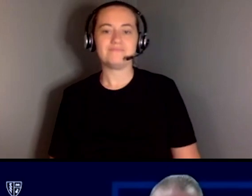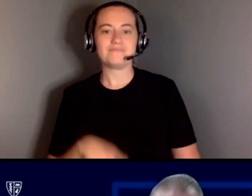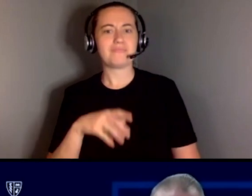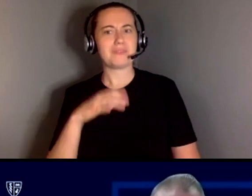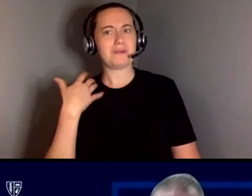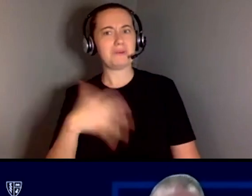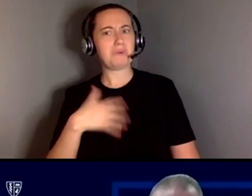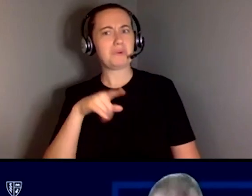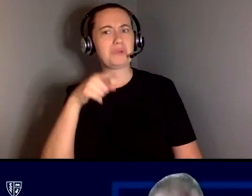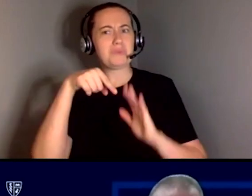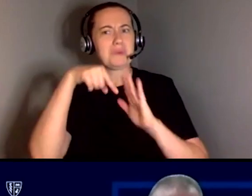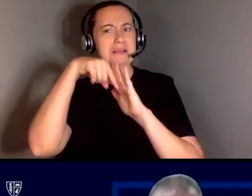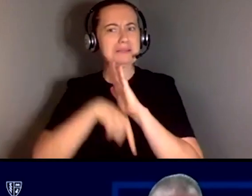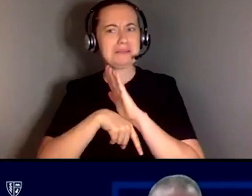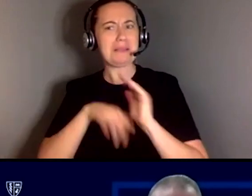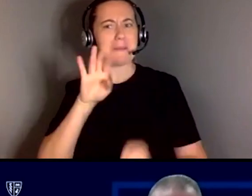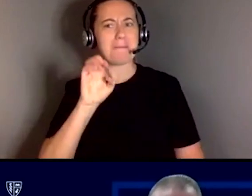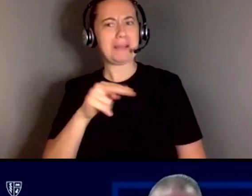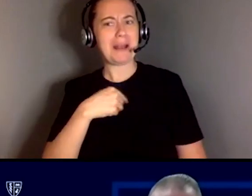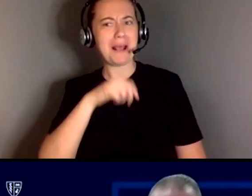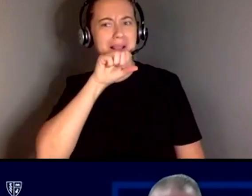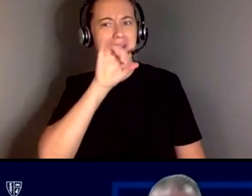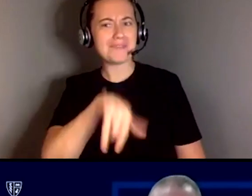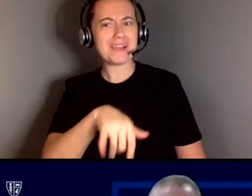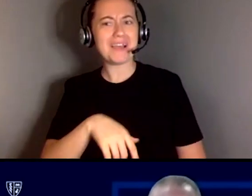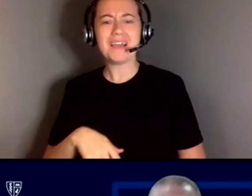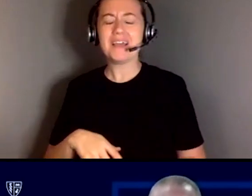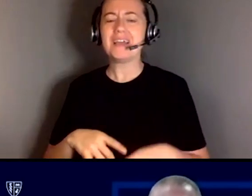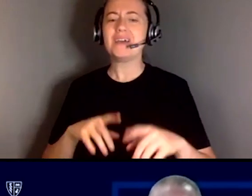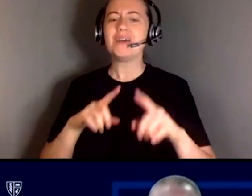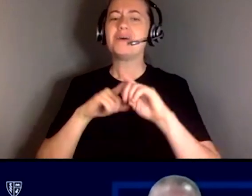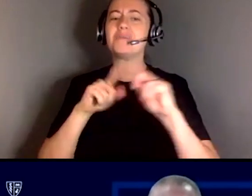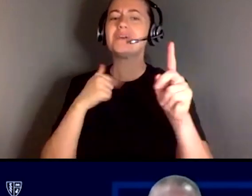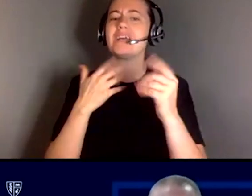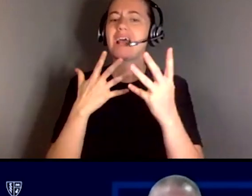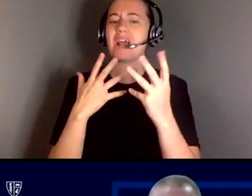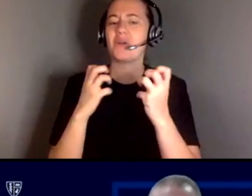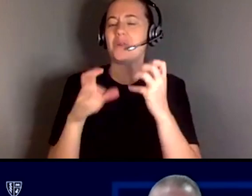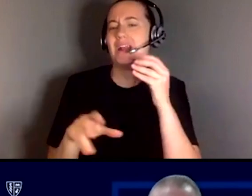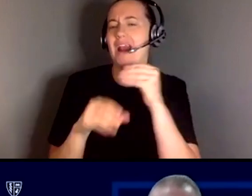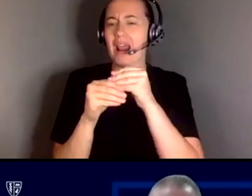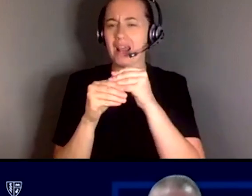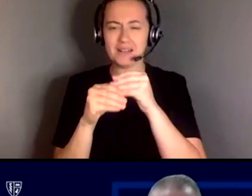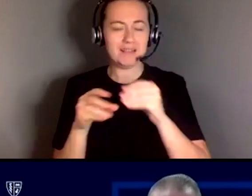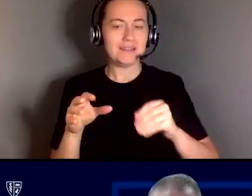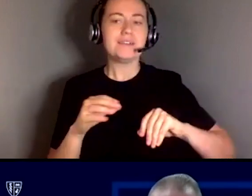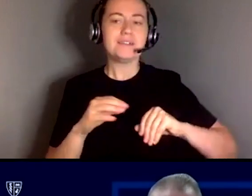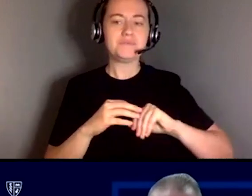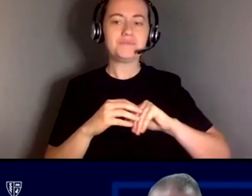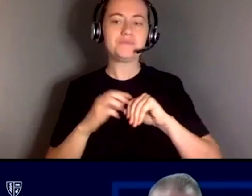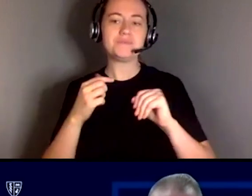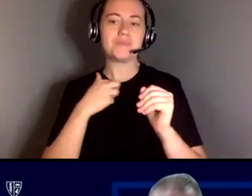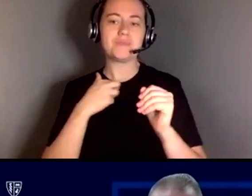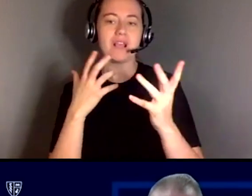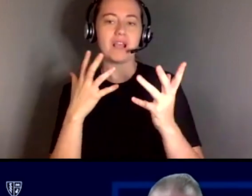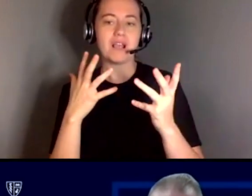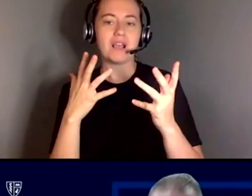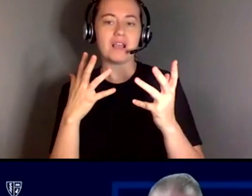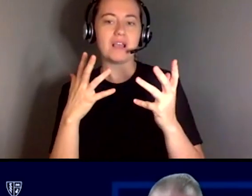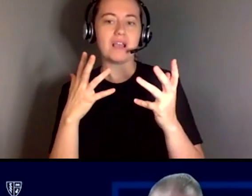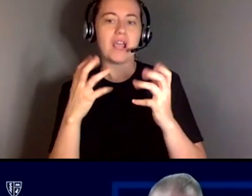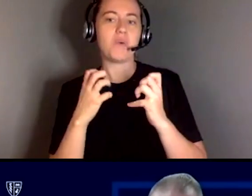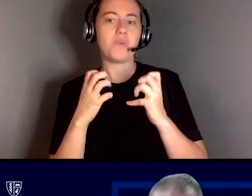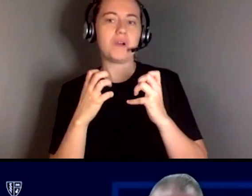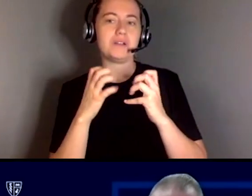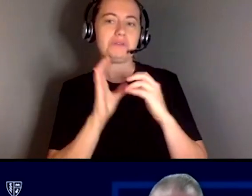love that. Um, Dr. Youssef, let me just jump in. I want to build on what